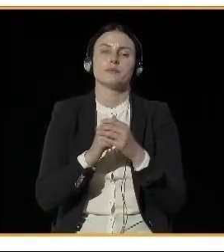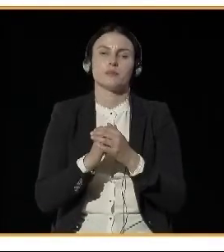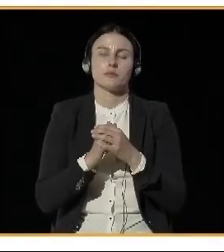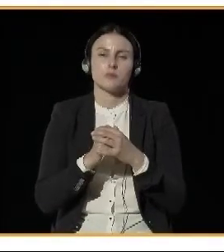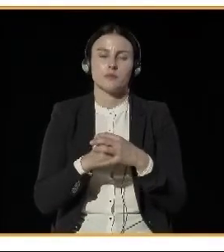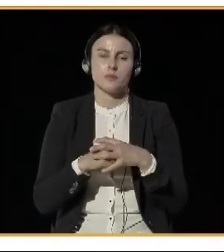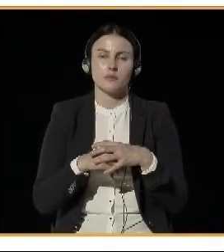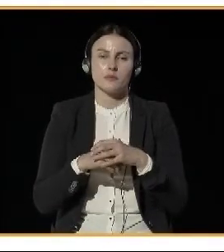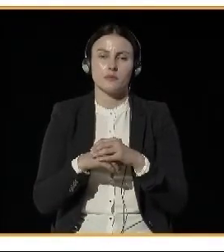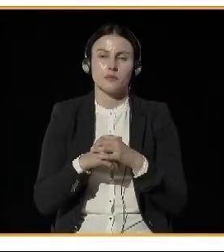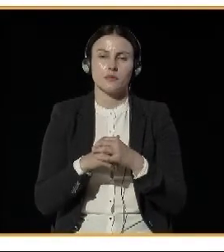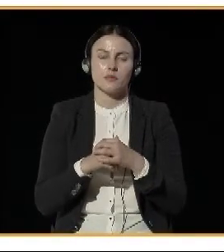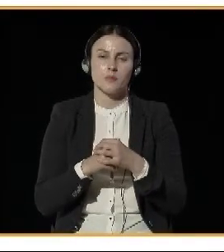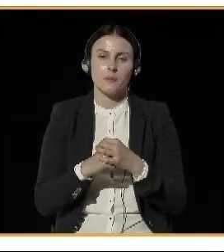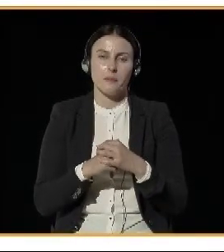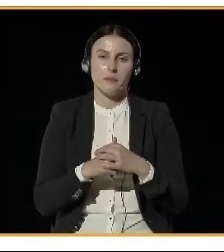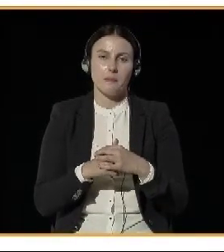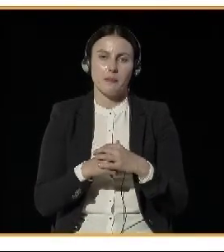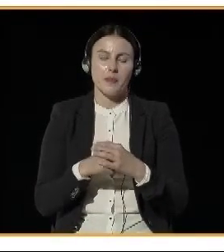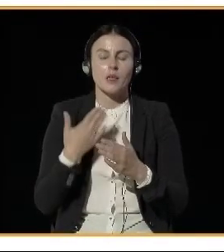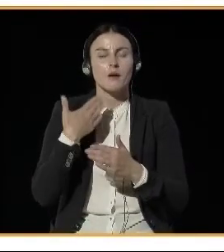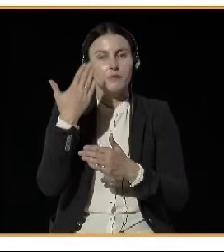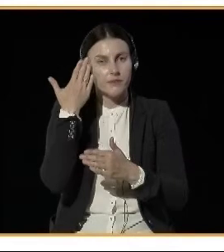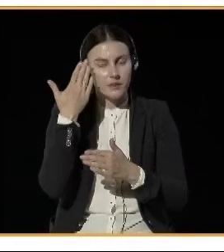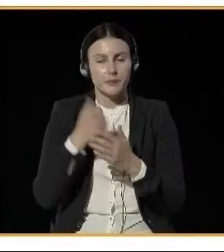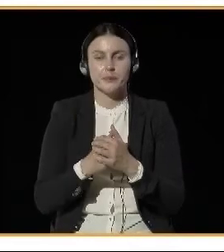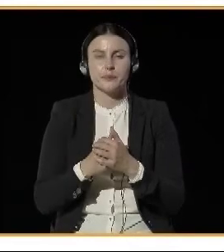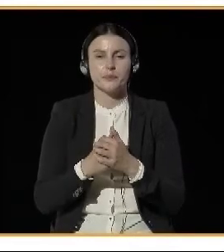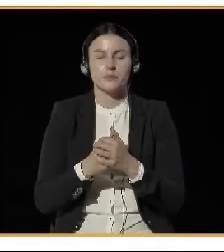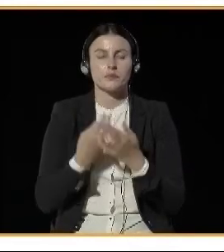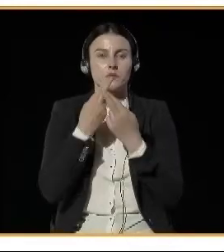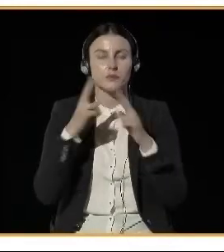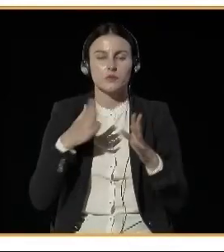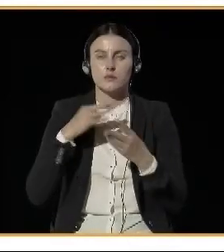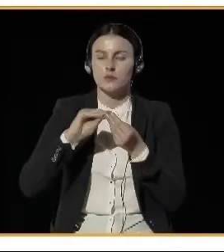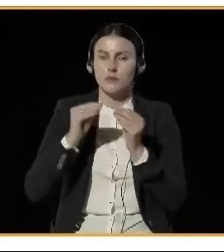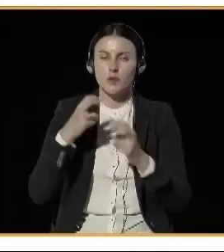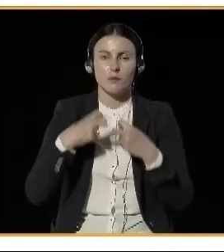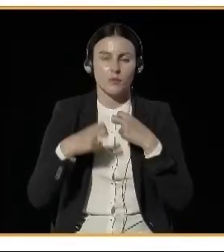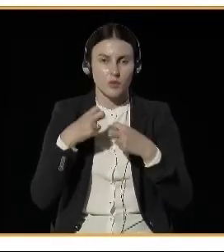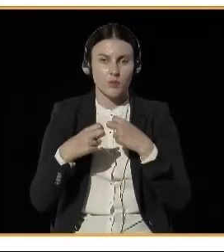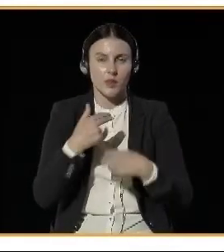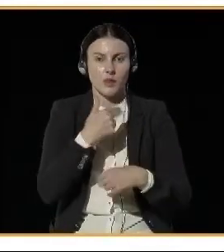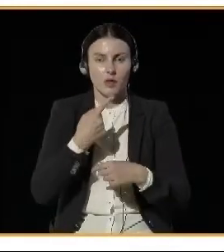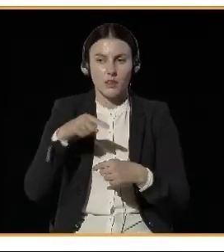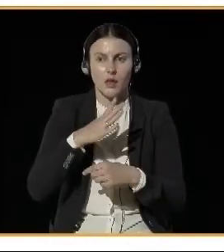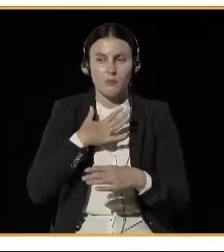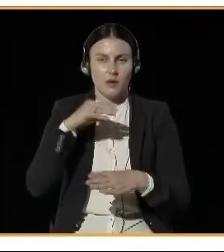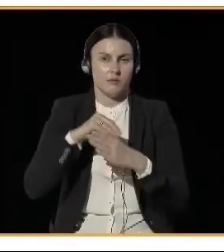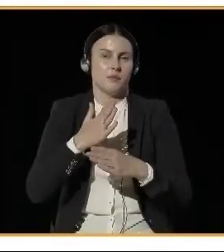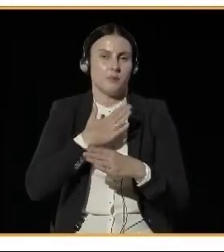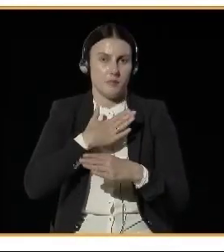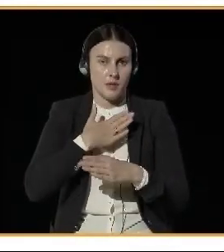I know that we come with different problems, so I really welcome you to the discussion.